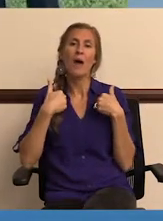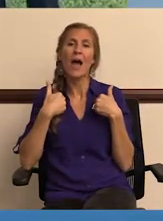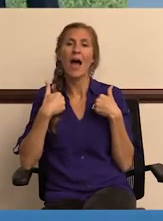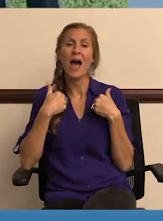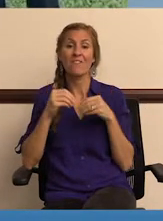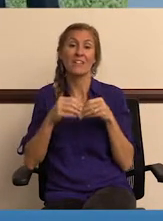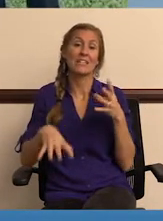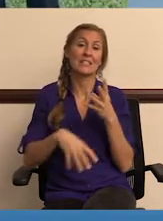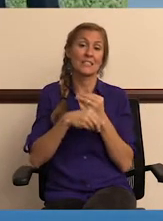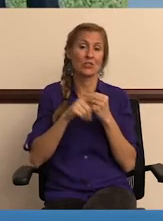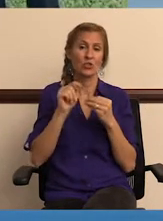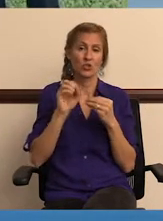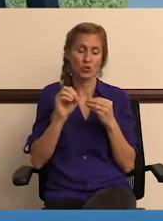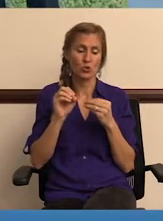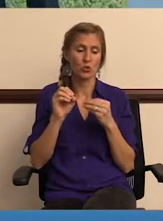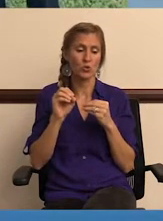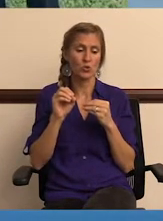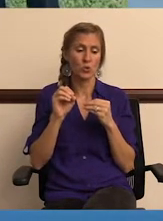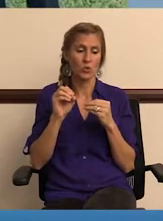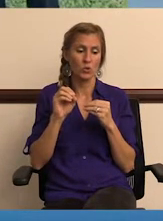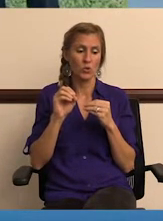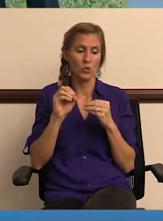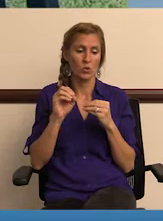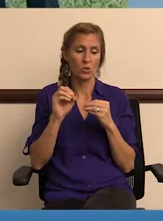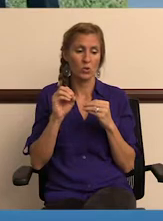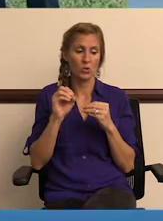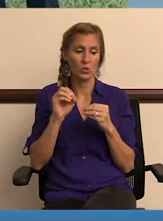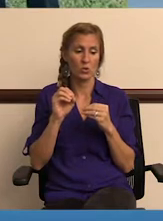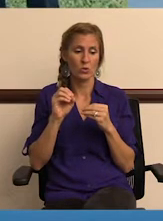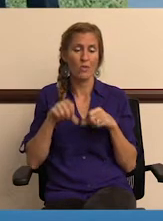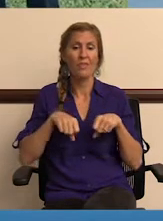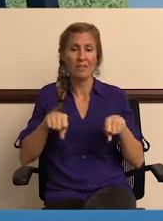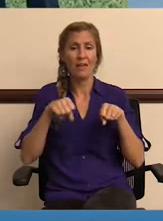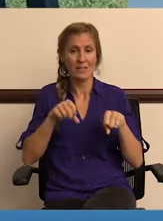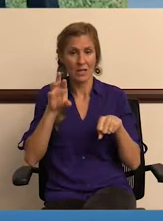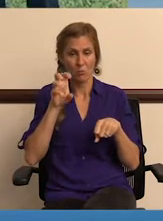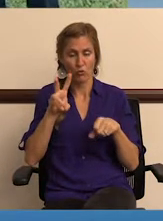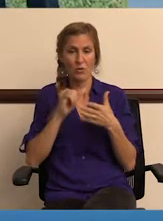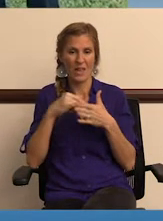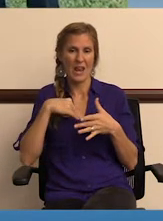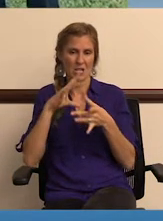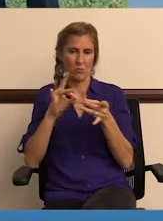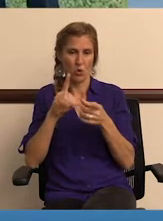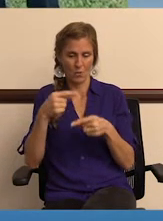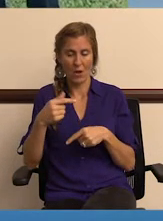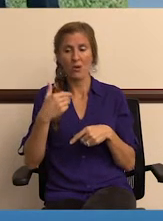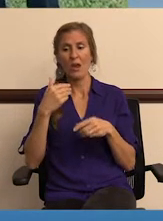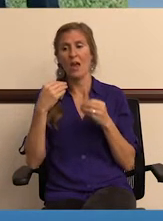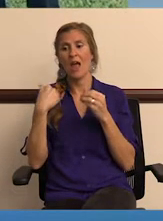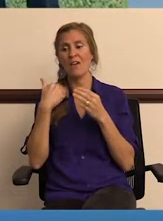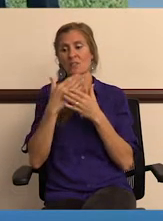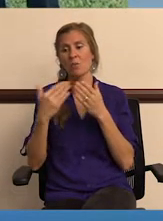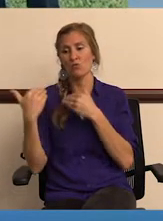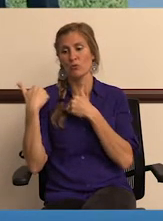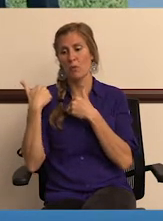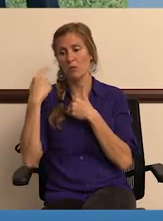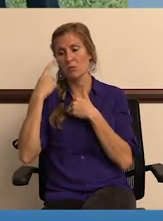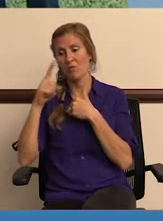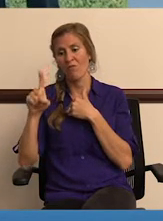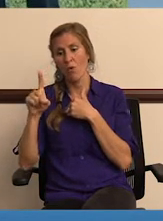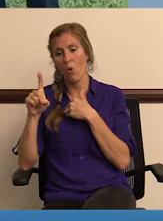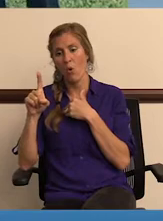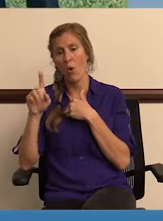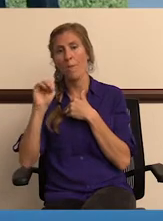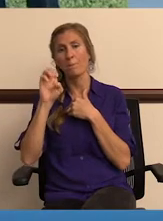So we also have, in addition to the landscape crew that I just spoke about that is more responsible